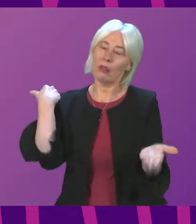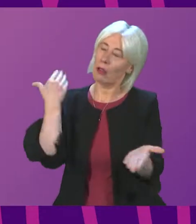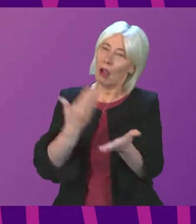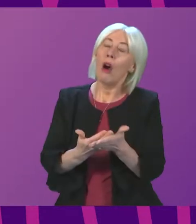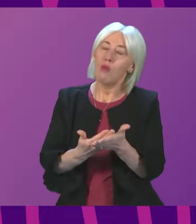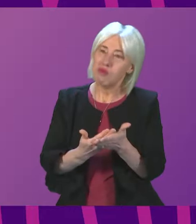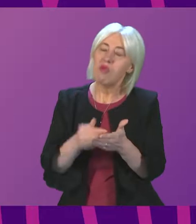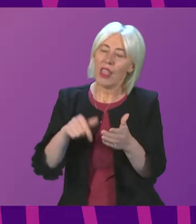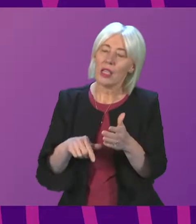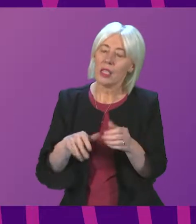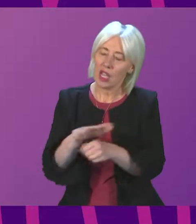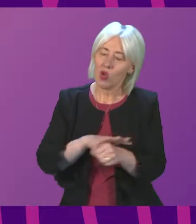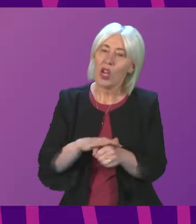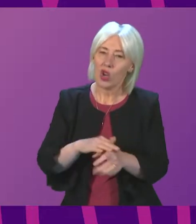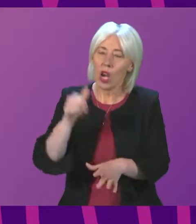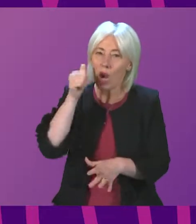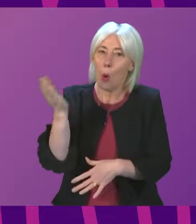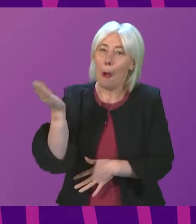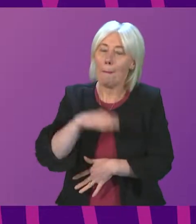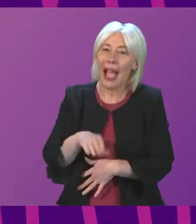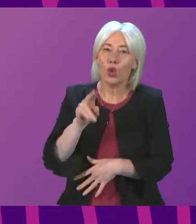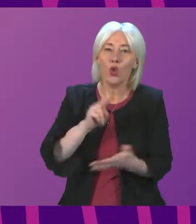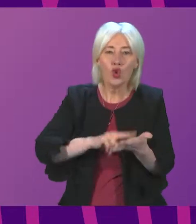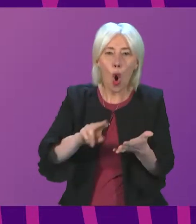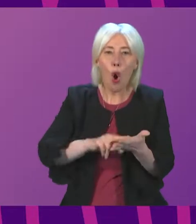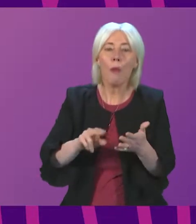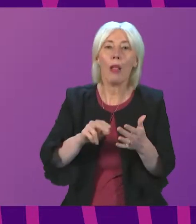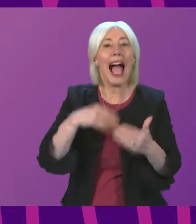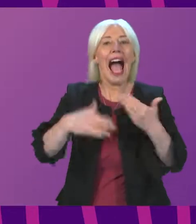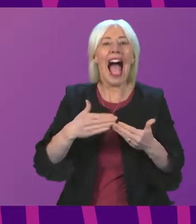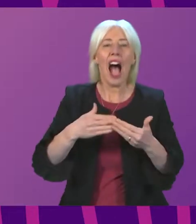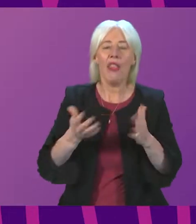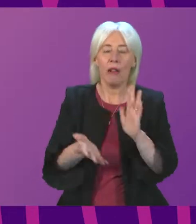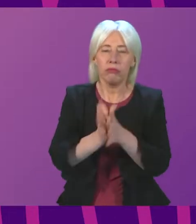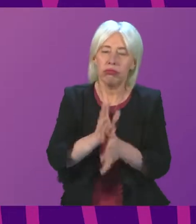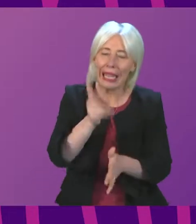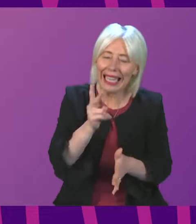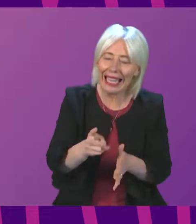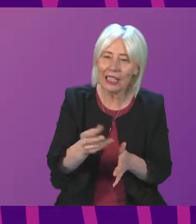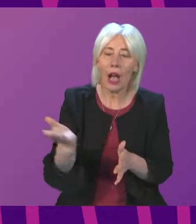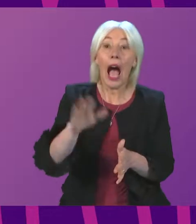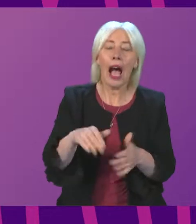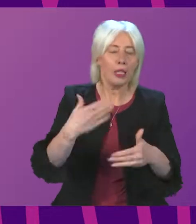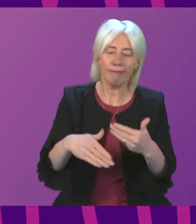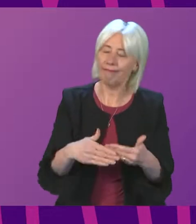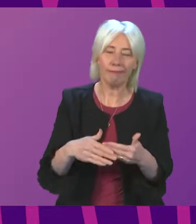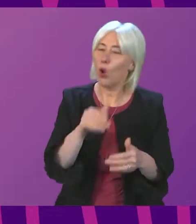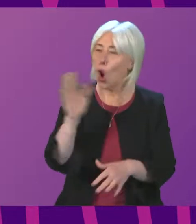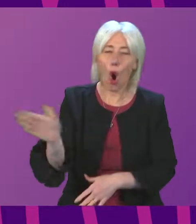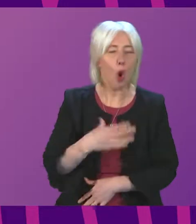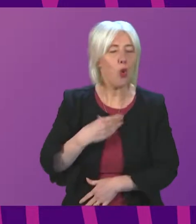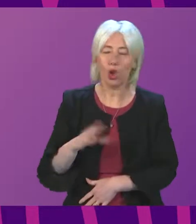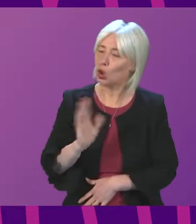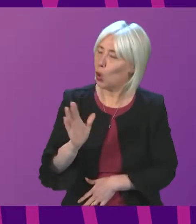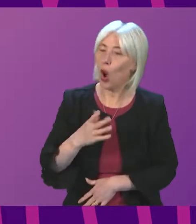this ordeal, I know getting back to normal for short periods, followed by further disruption to our lives, is not what any of us want. A return to